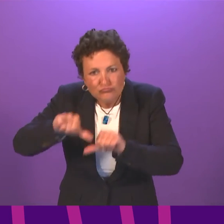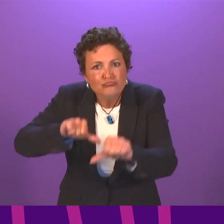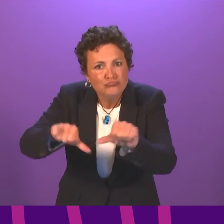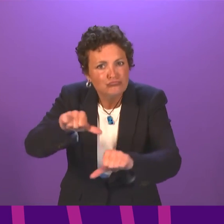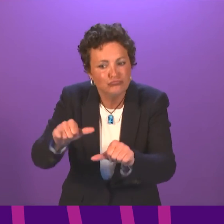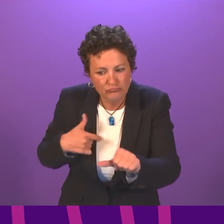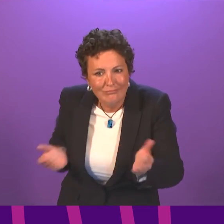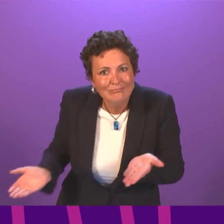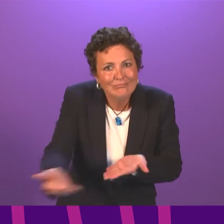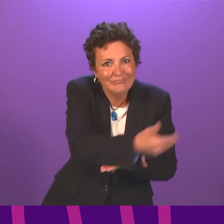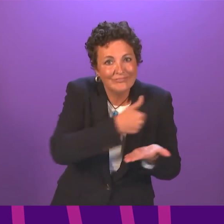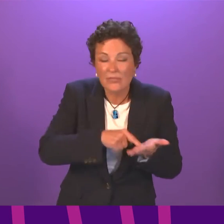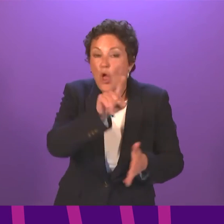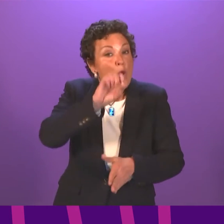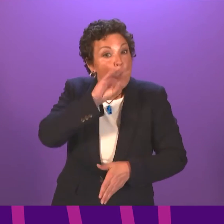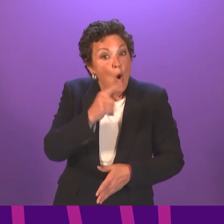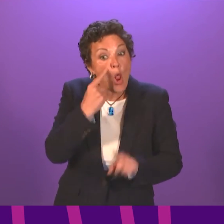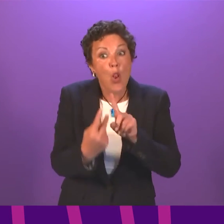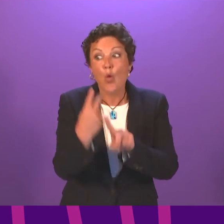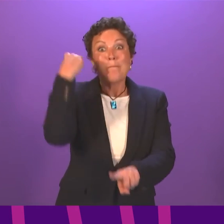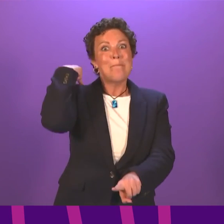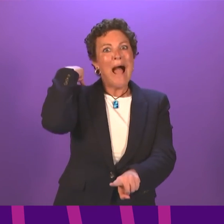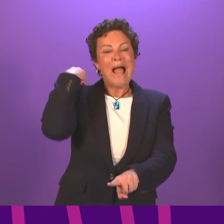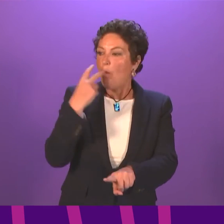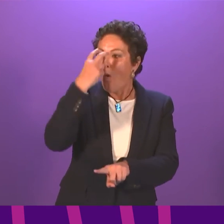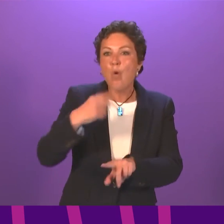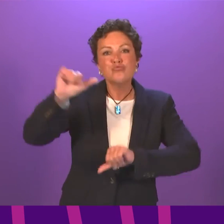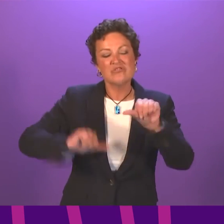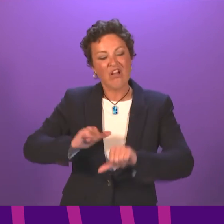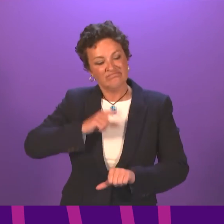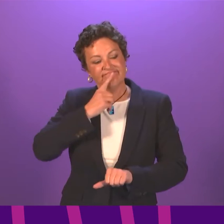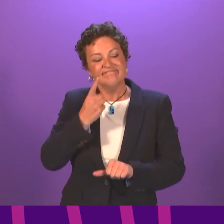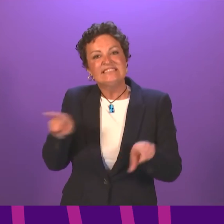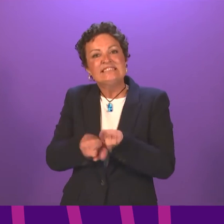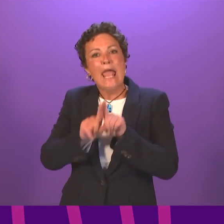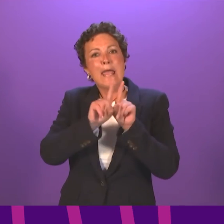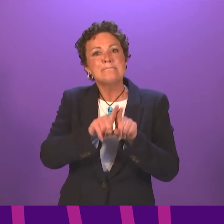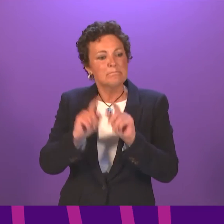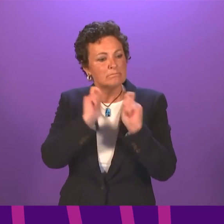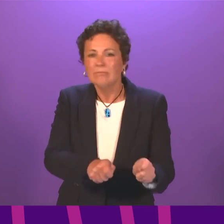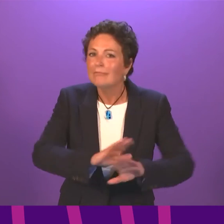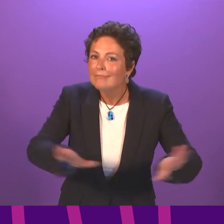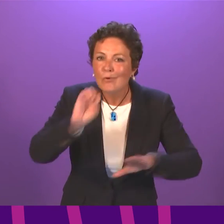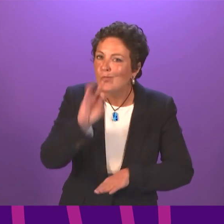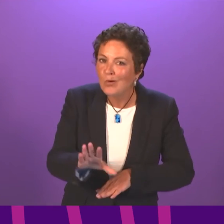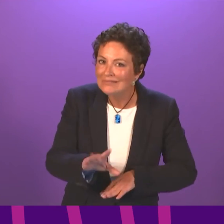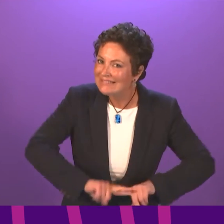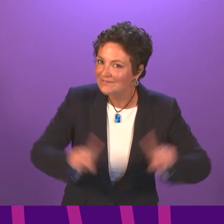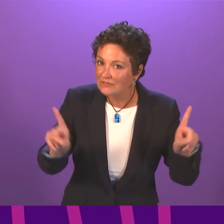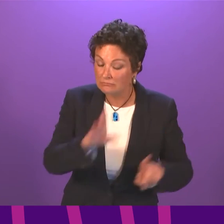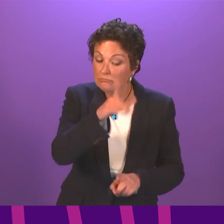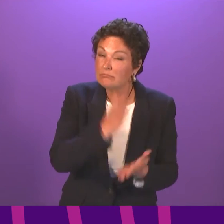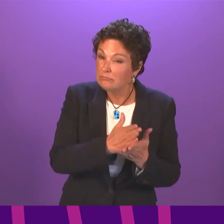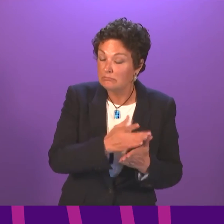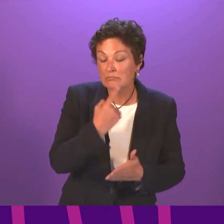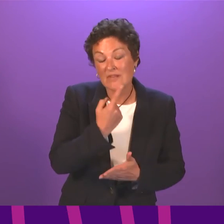dictate what an individual learner's grade will be. In terms of the quality assurance process that is